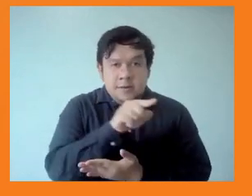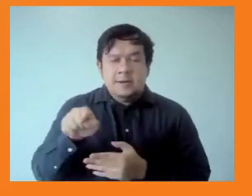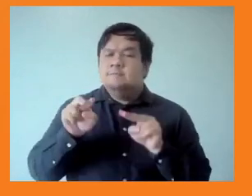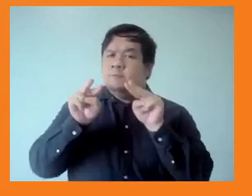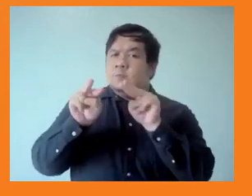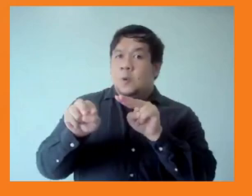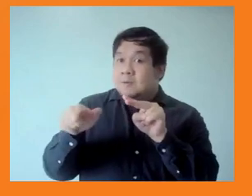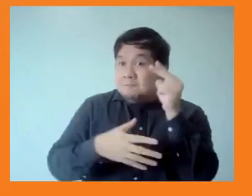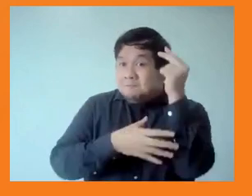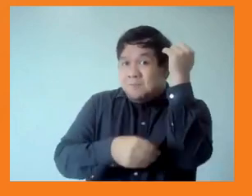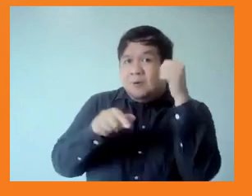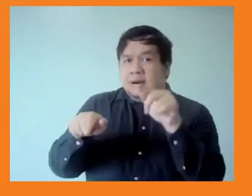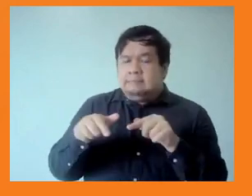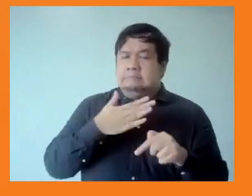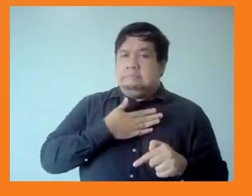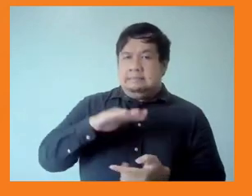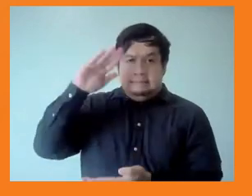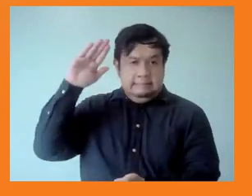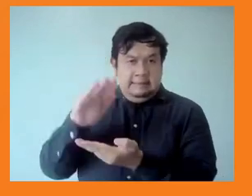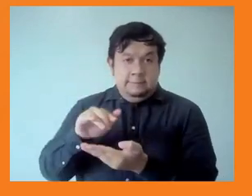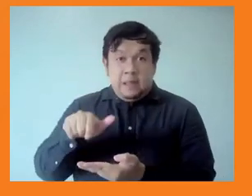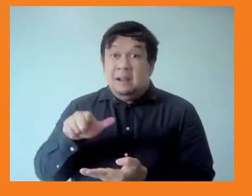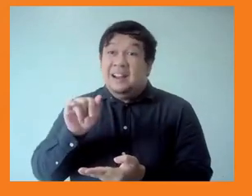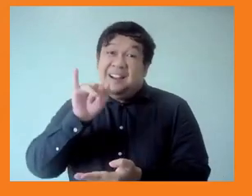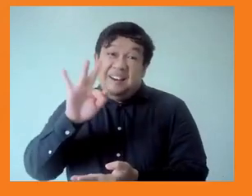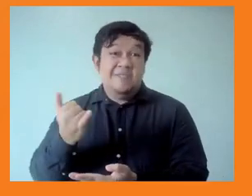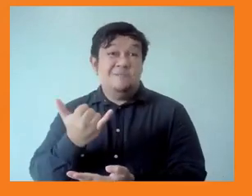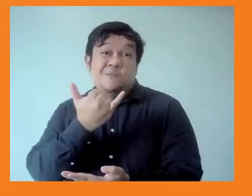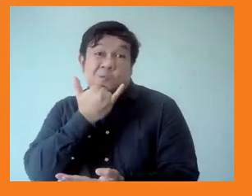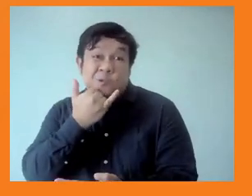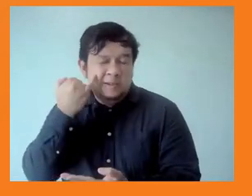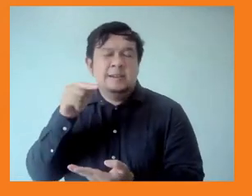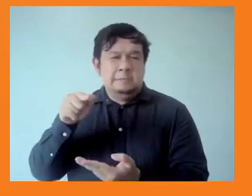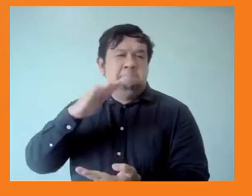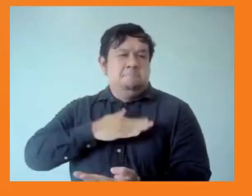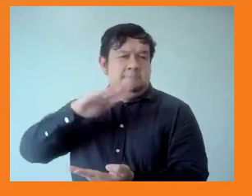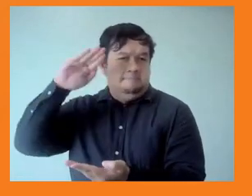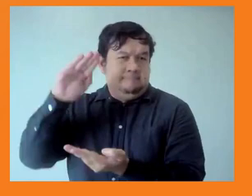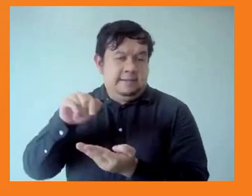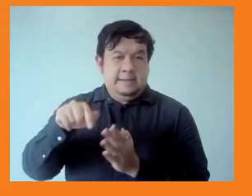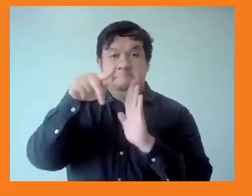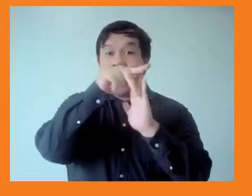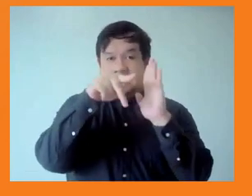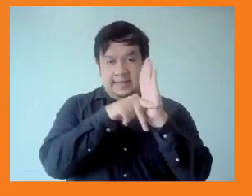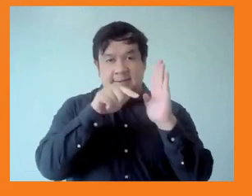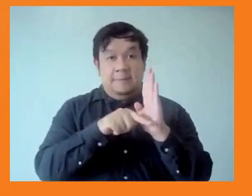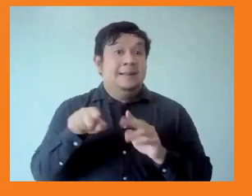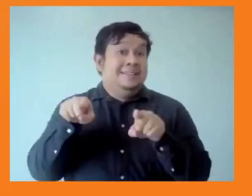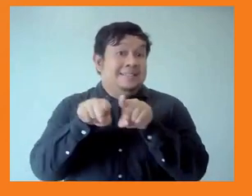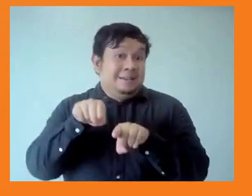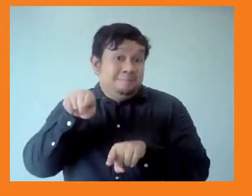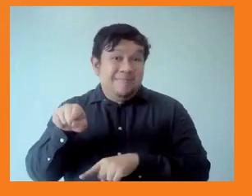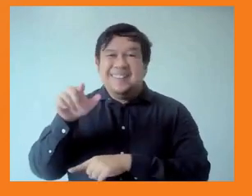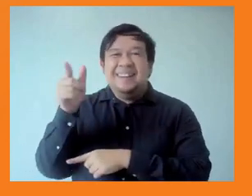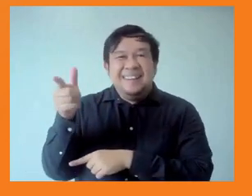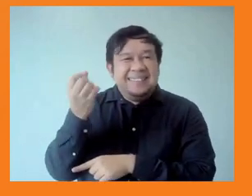and the impact of policies. We had a very rich discussion discussion in the question and answer on tax. And I would just like